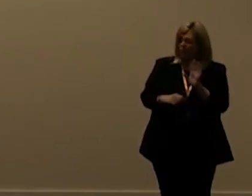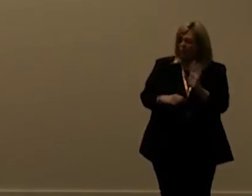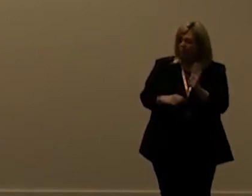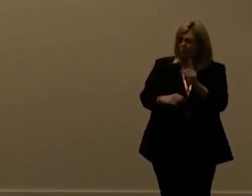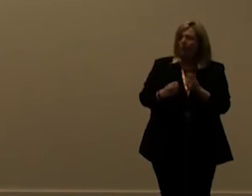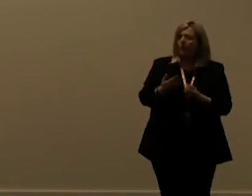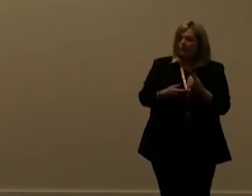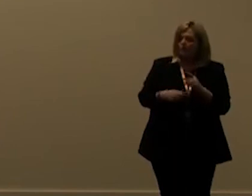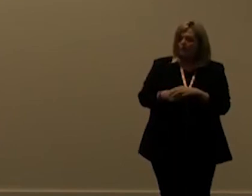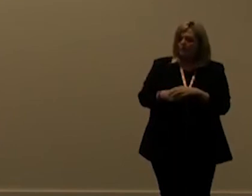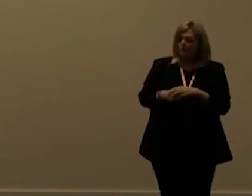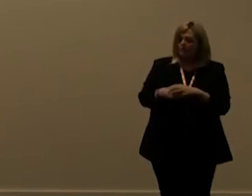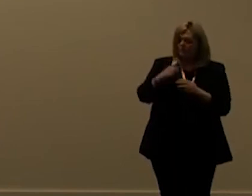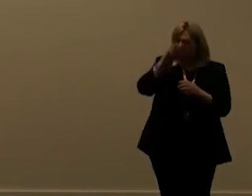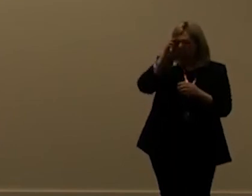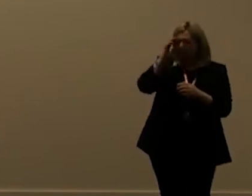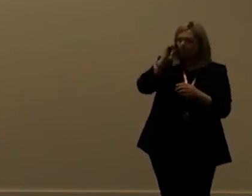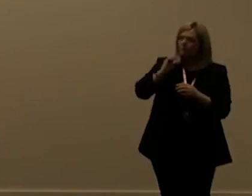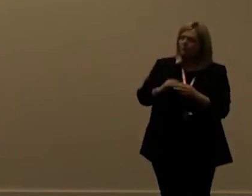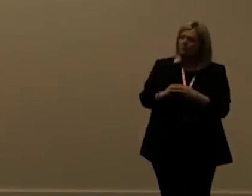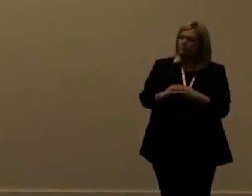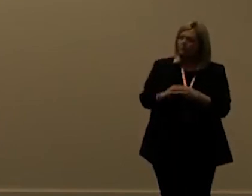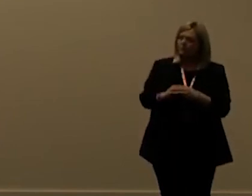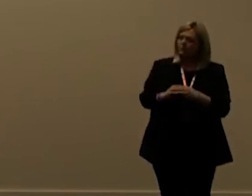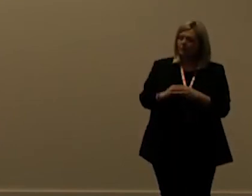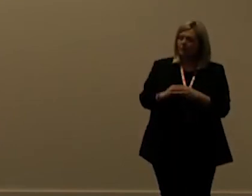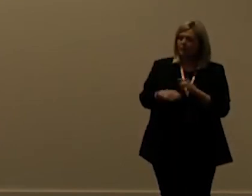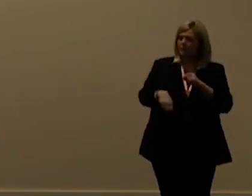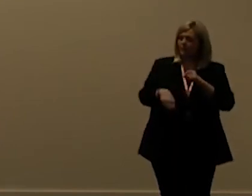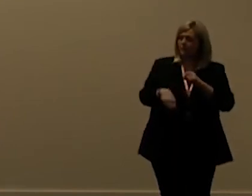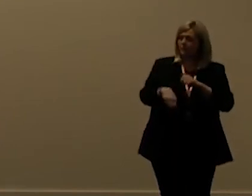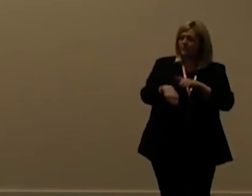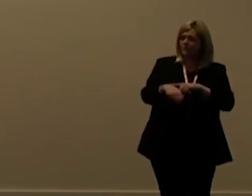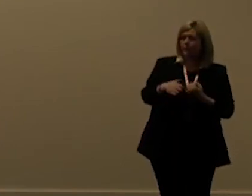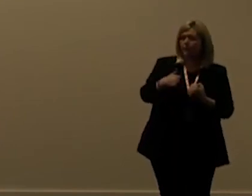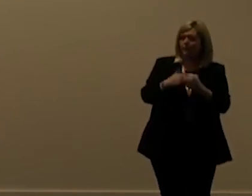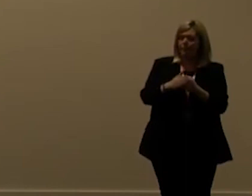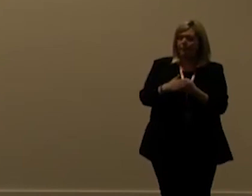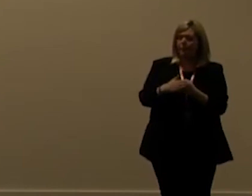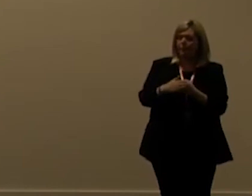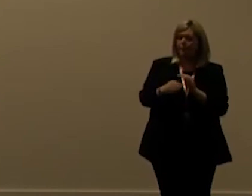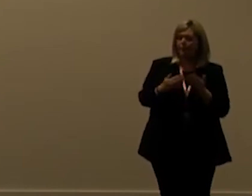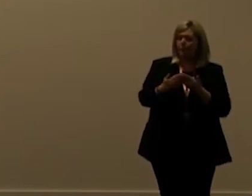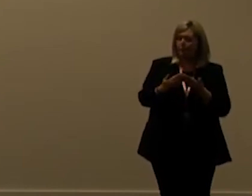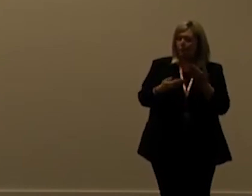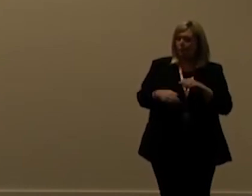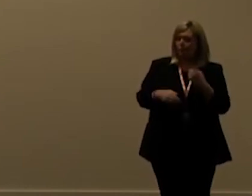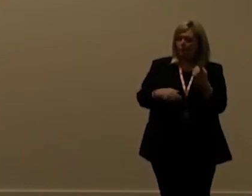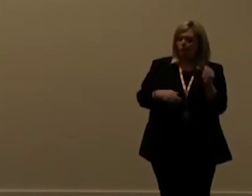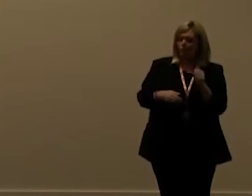does happen though um if the combined execution time exceeds 1200 seconds